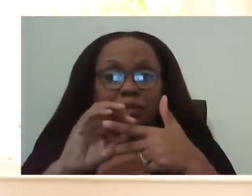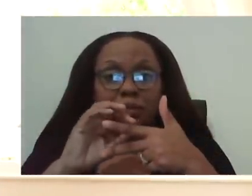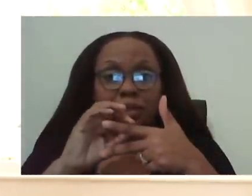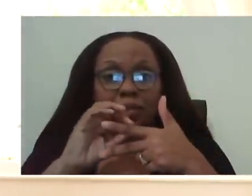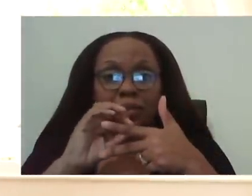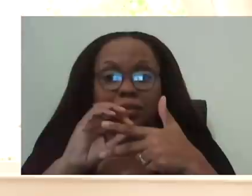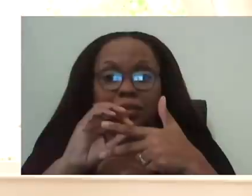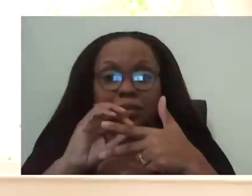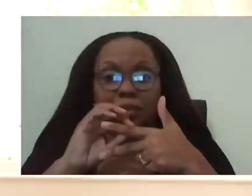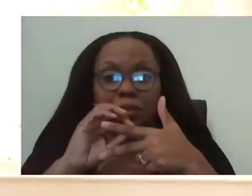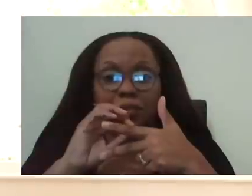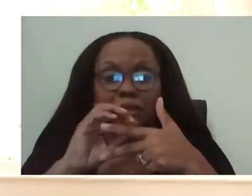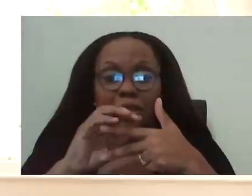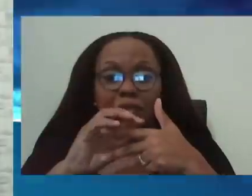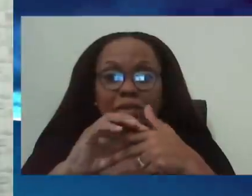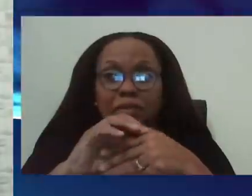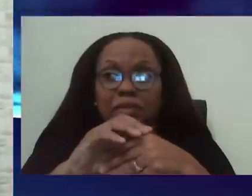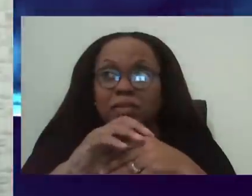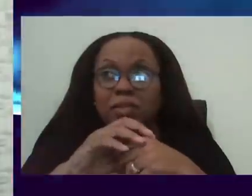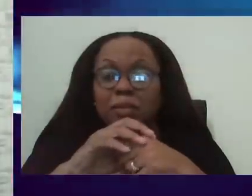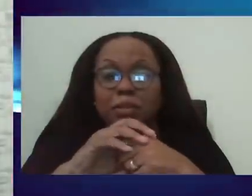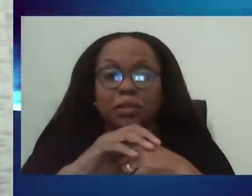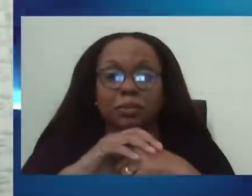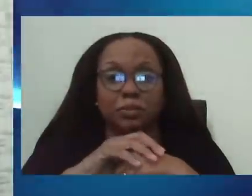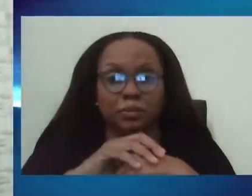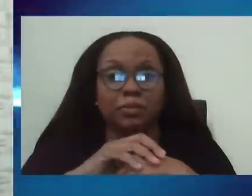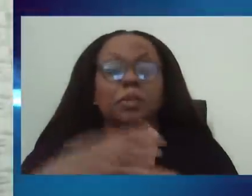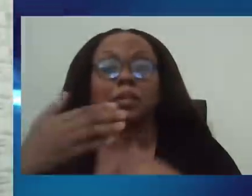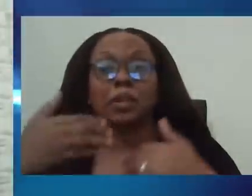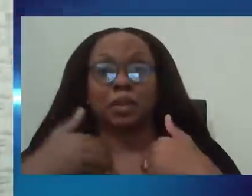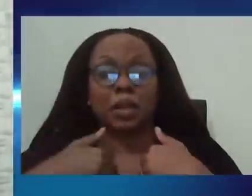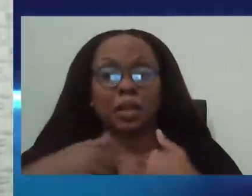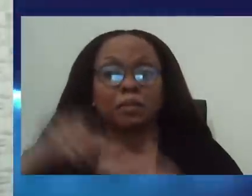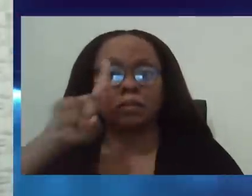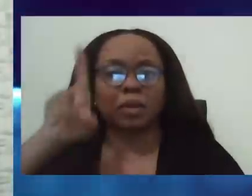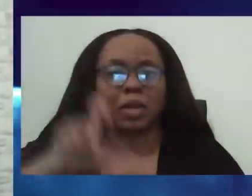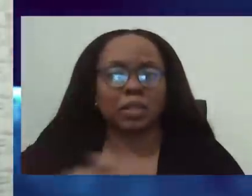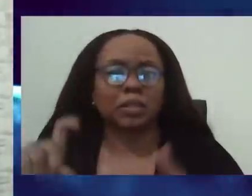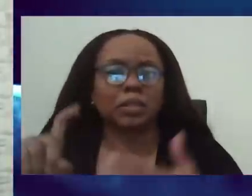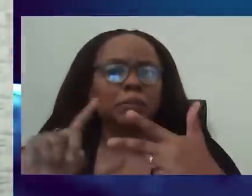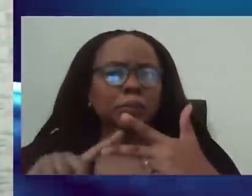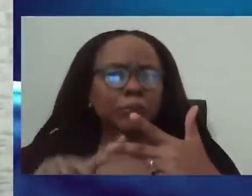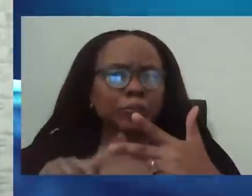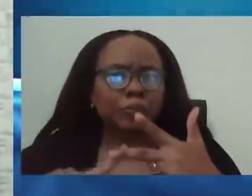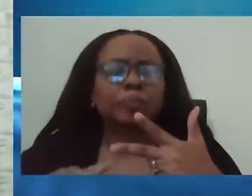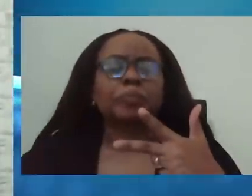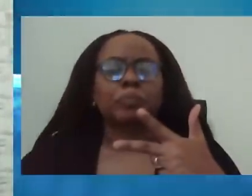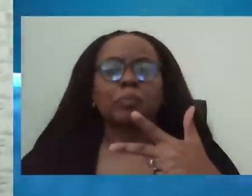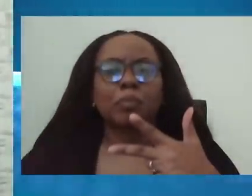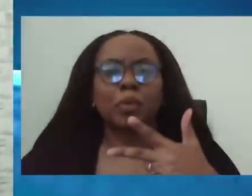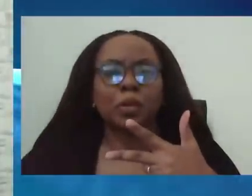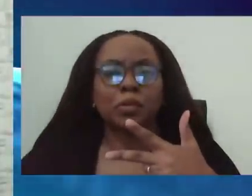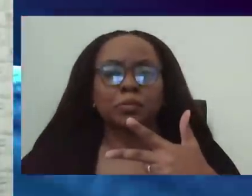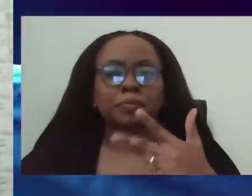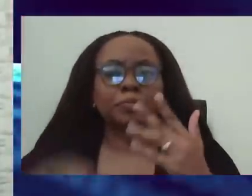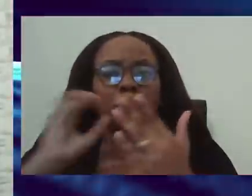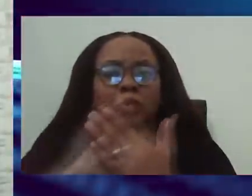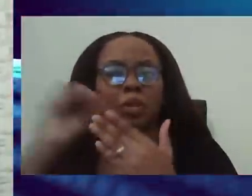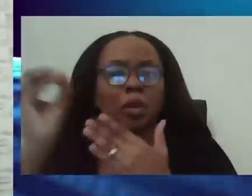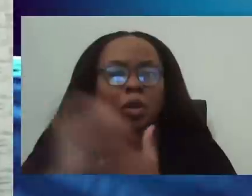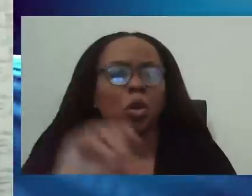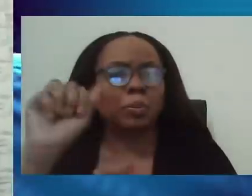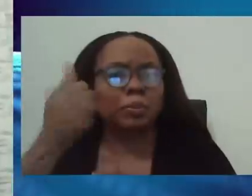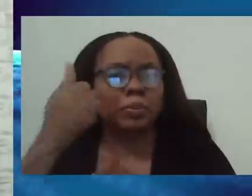Sharika Griffith from CBC. I have a question for Dr. Granderson. In the COVID-19 update dated October 10th,